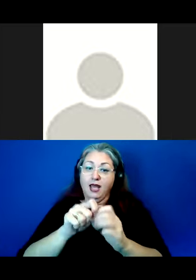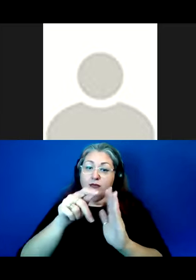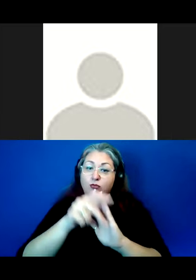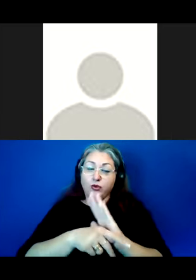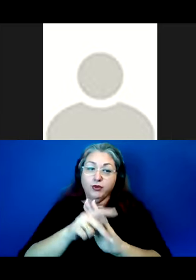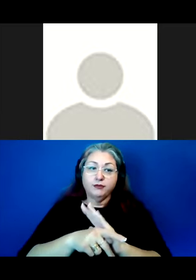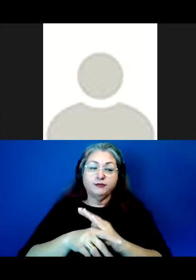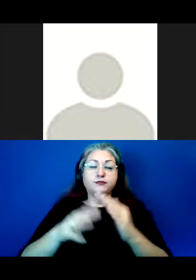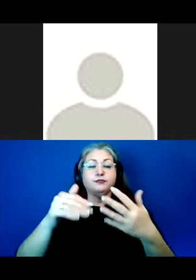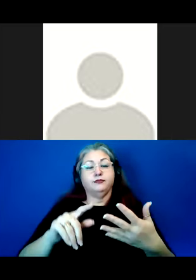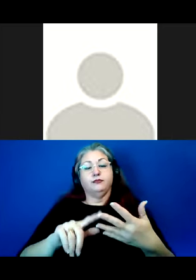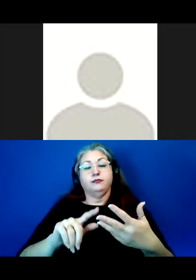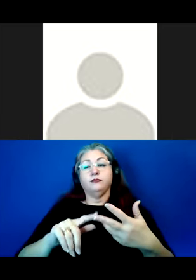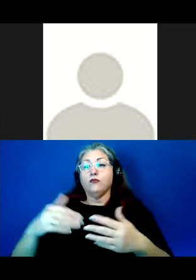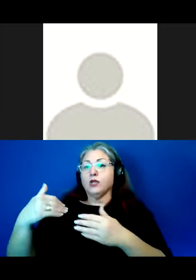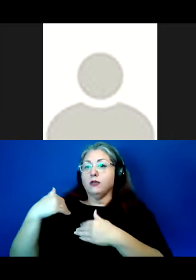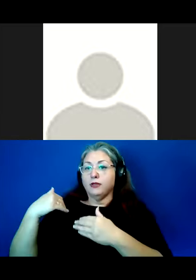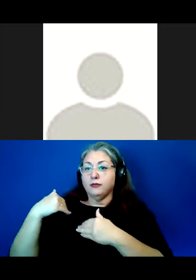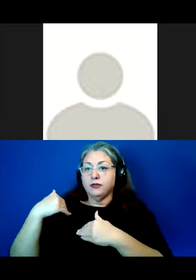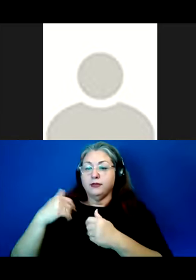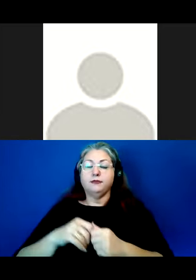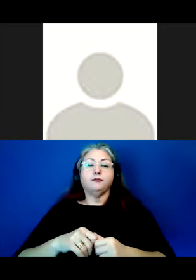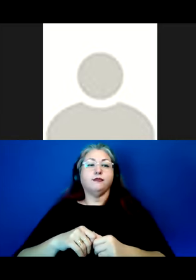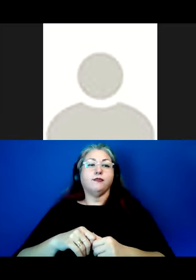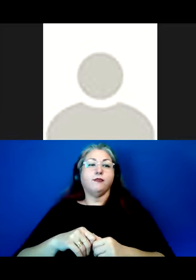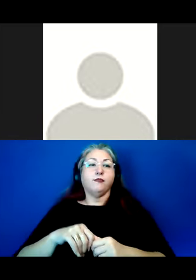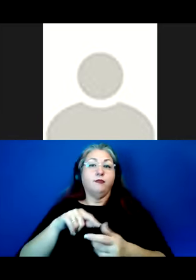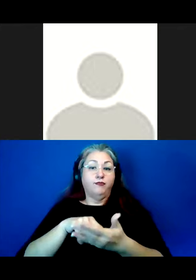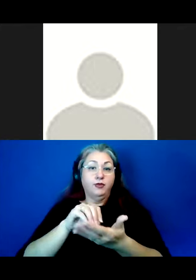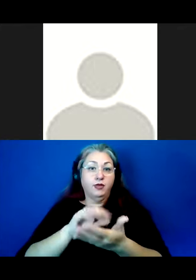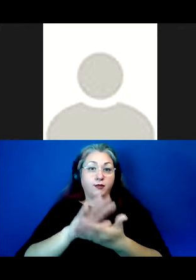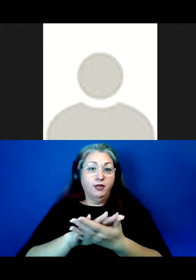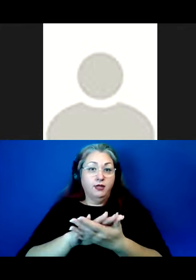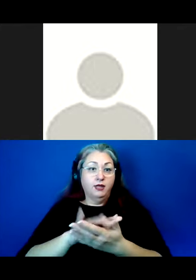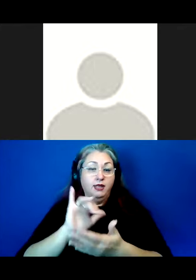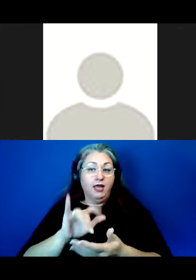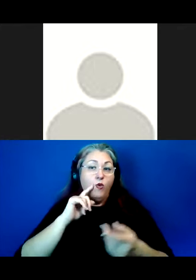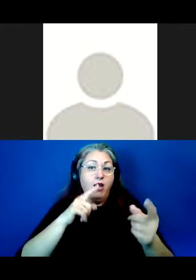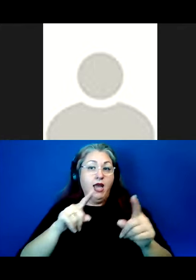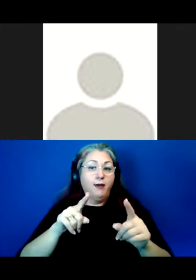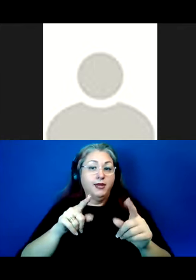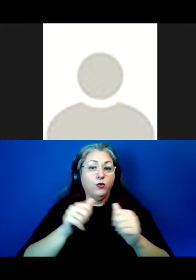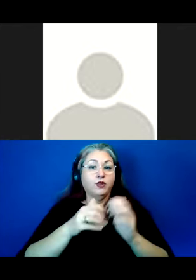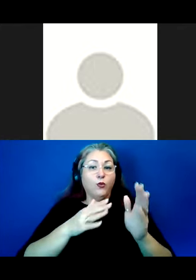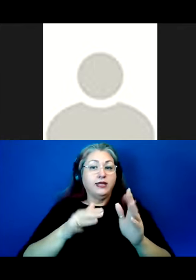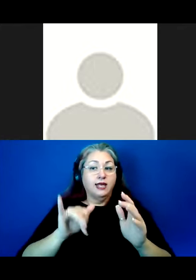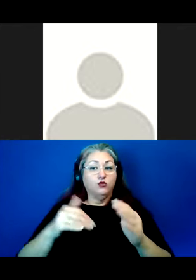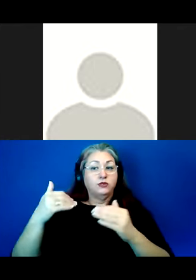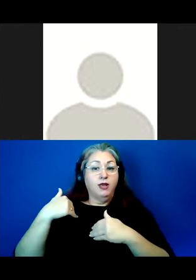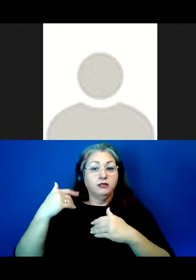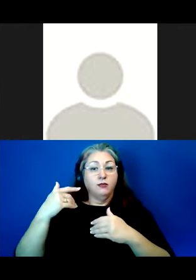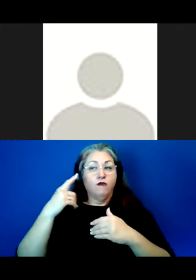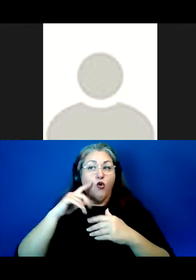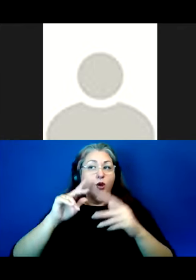Closely related to this is responsibility. Does the documentation occurs occur in ways that are responsible to people,